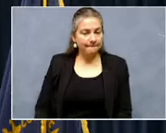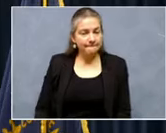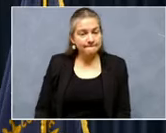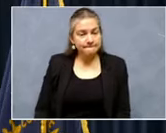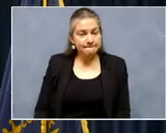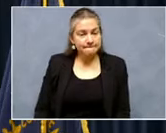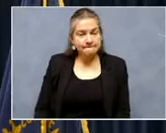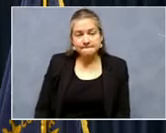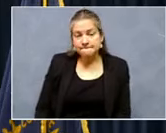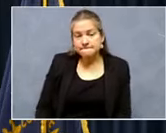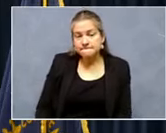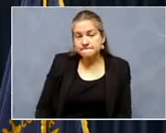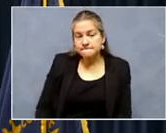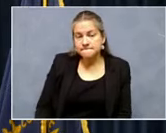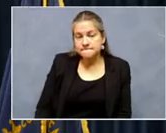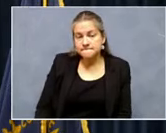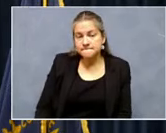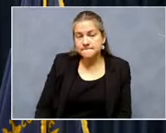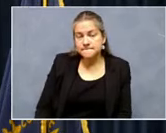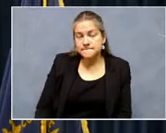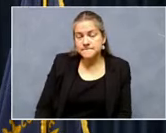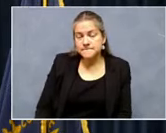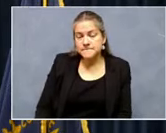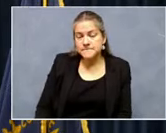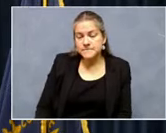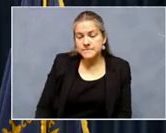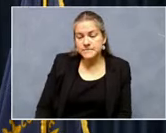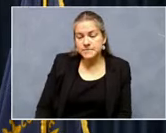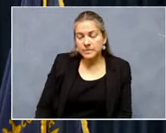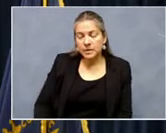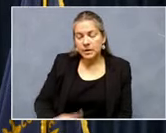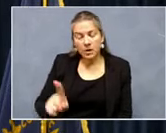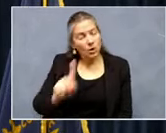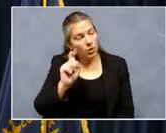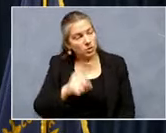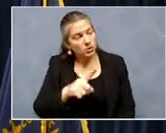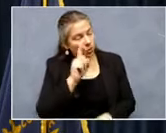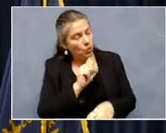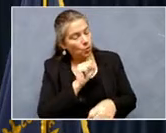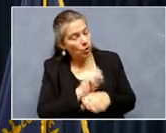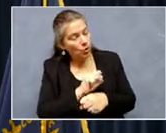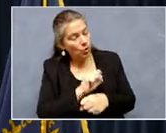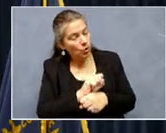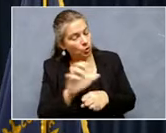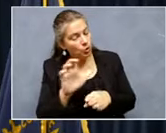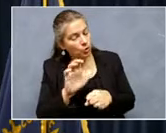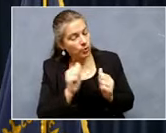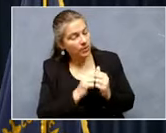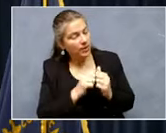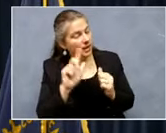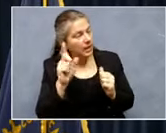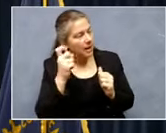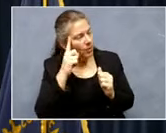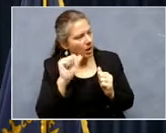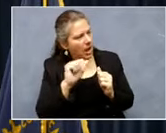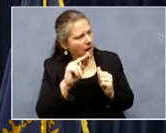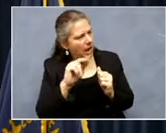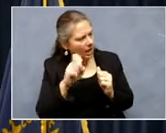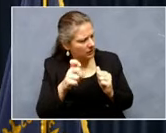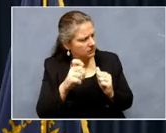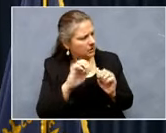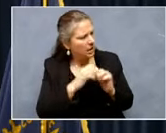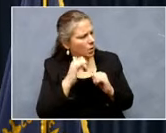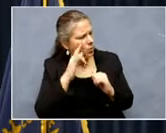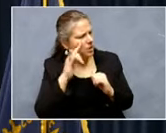Valenti. A question on the work that's underway against security between Capitol and Annex. How do you believe this will, uh, improve